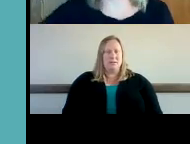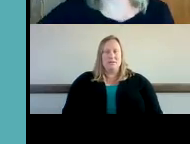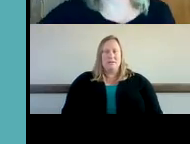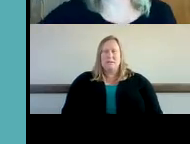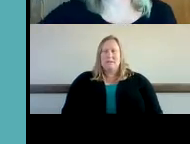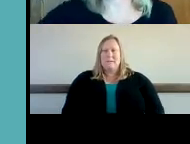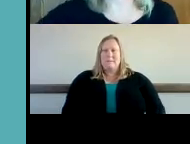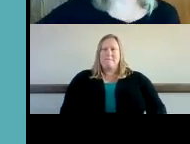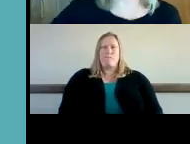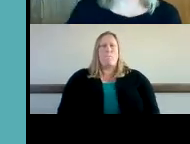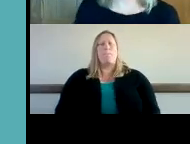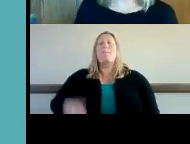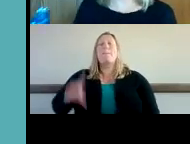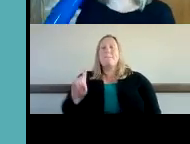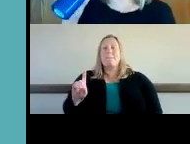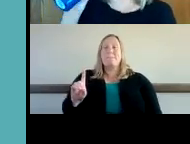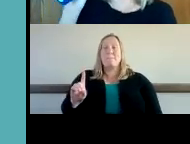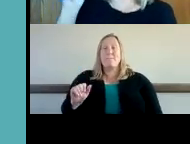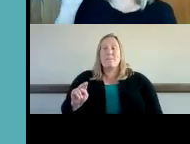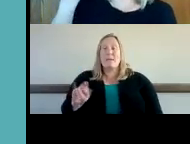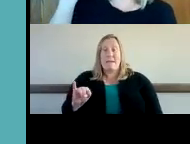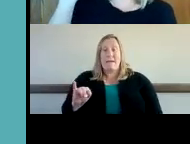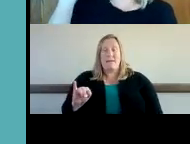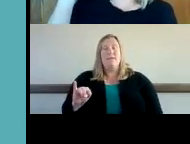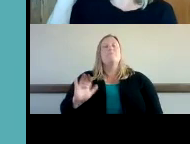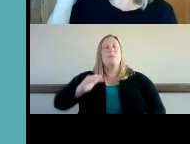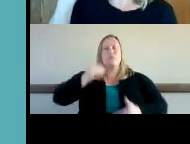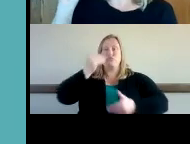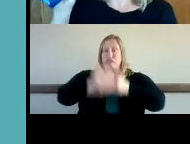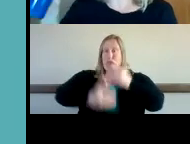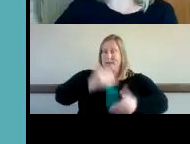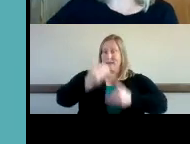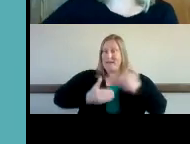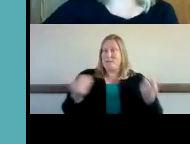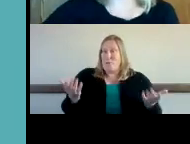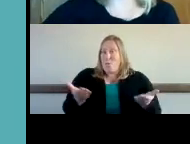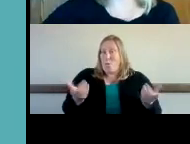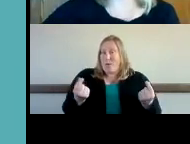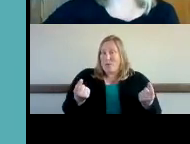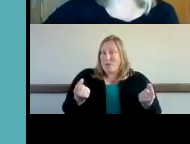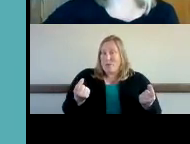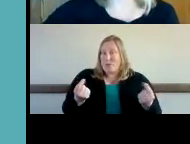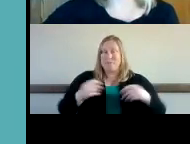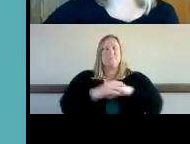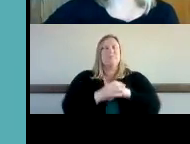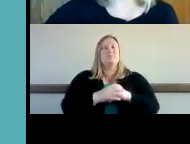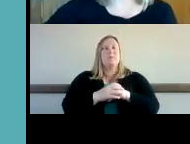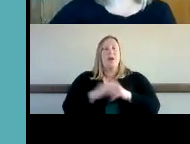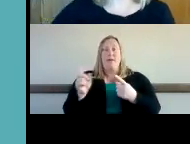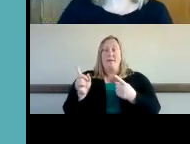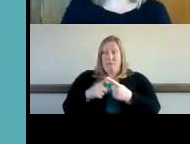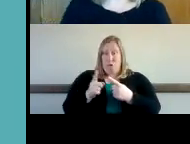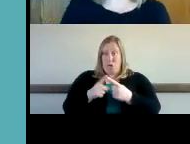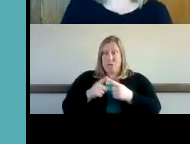okay okay so uh this is the process how does your consumer get equipment the first step is the